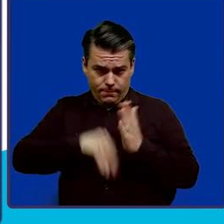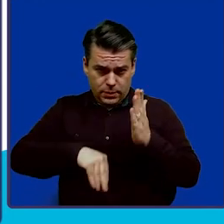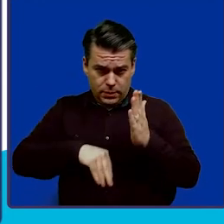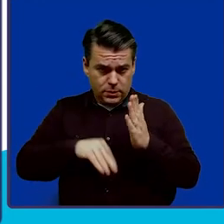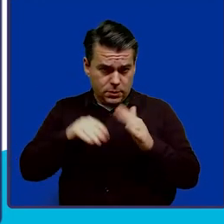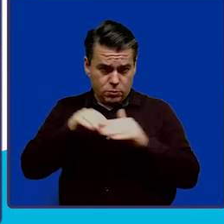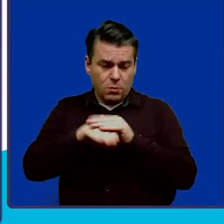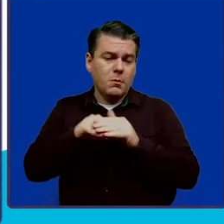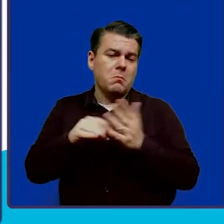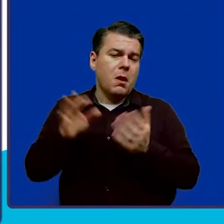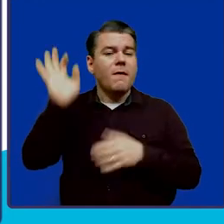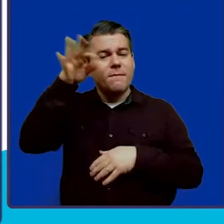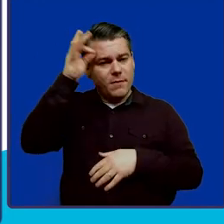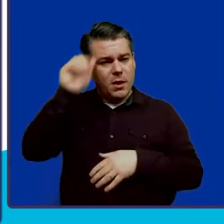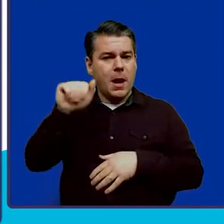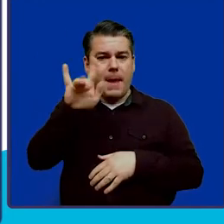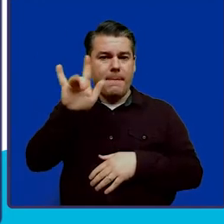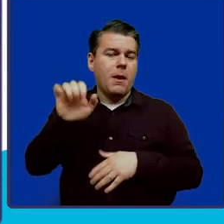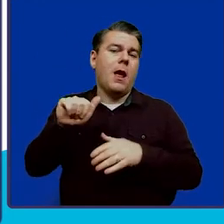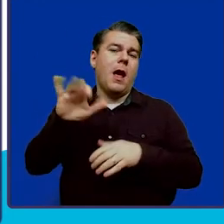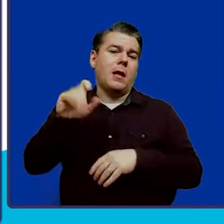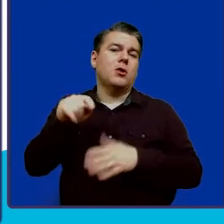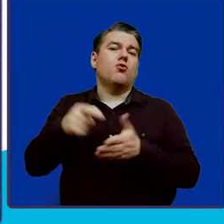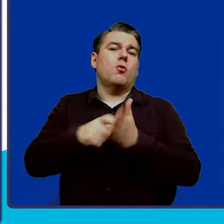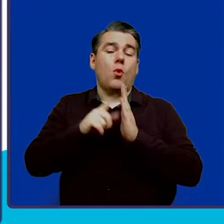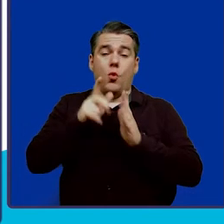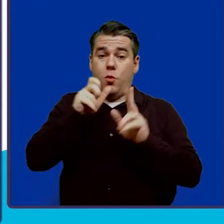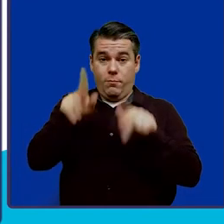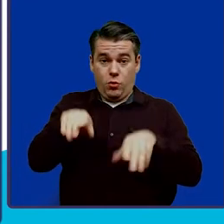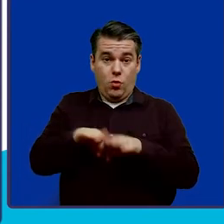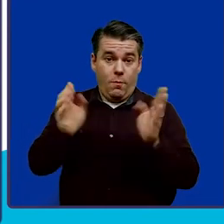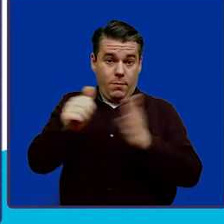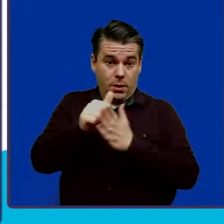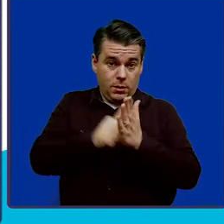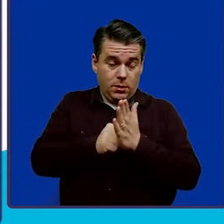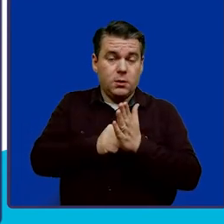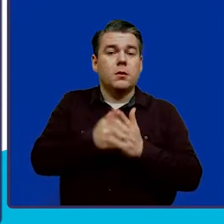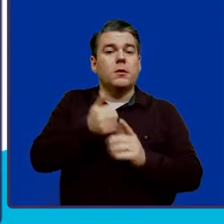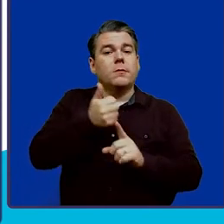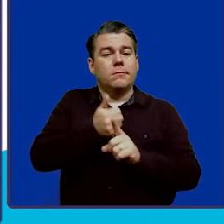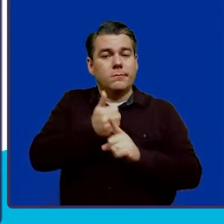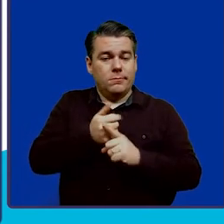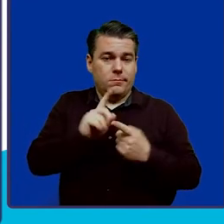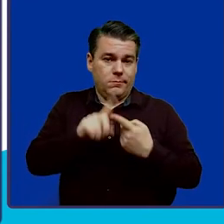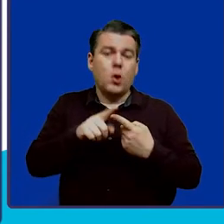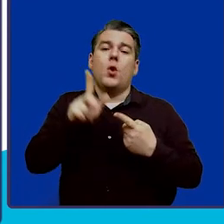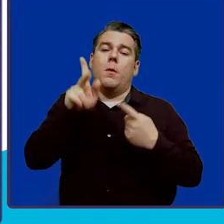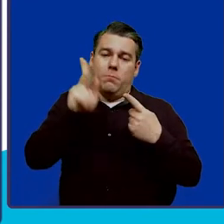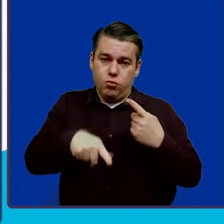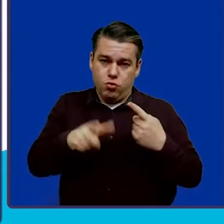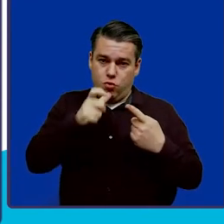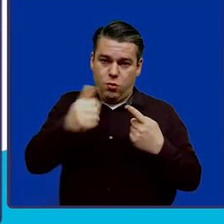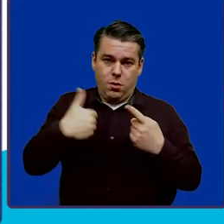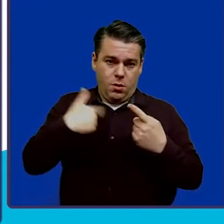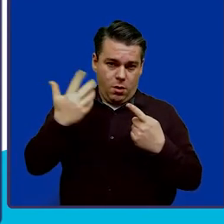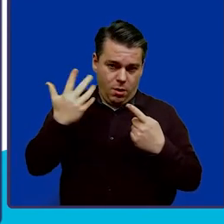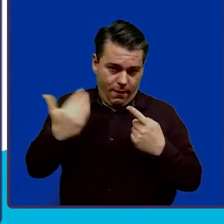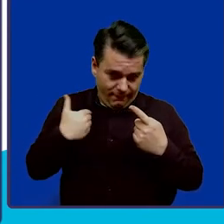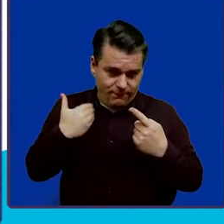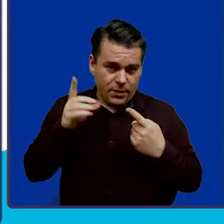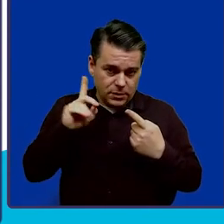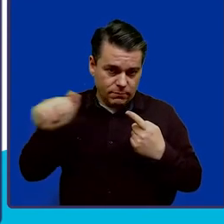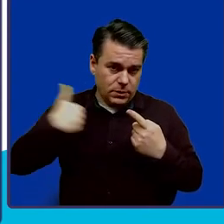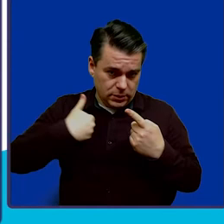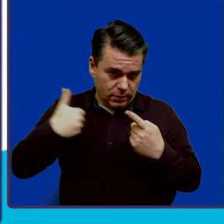the Federal ABLE Act requires that the person opening the account be either one, the individual with the disability